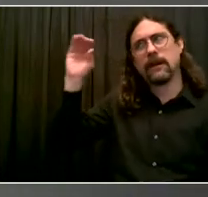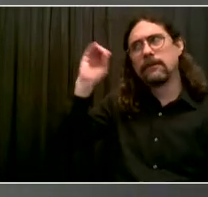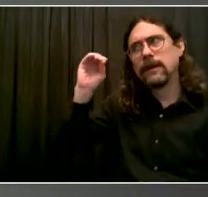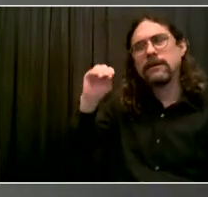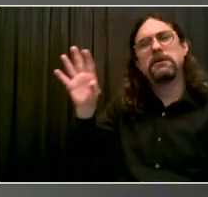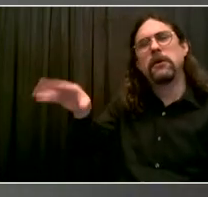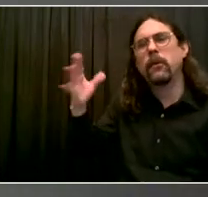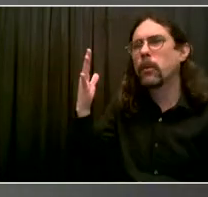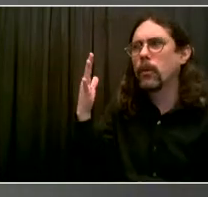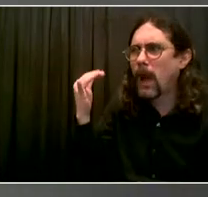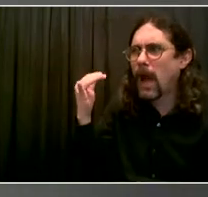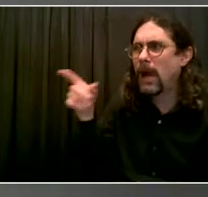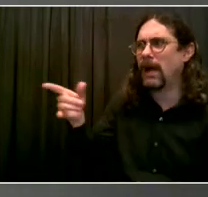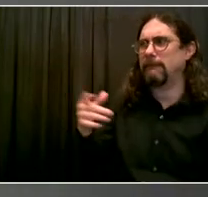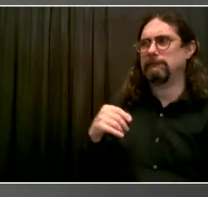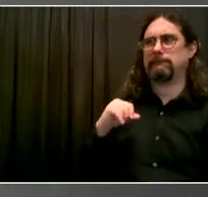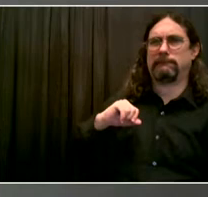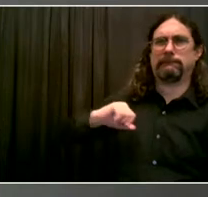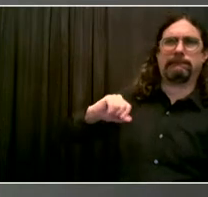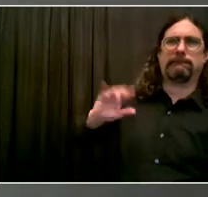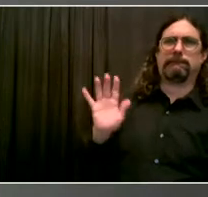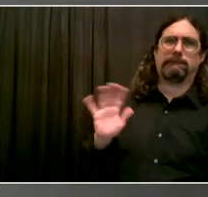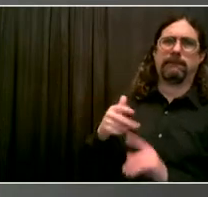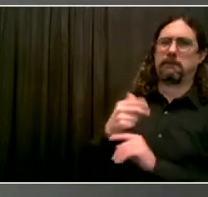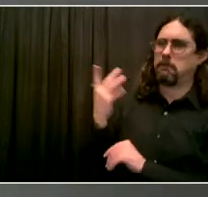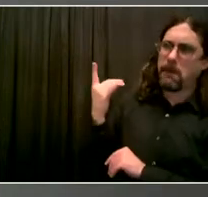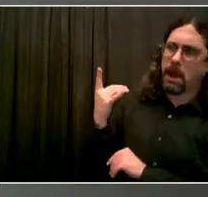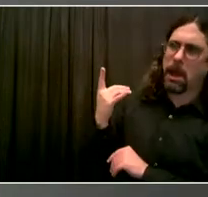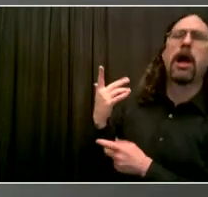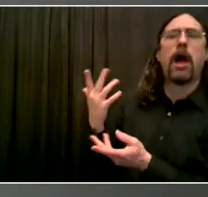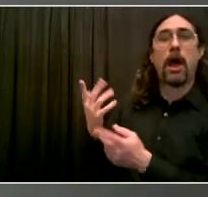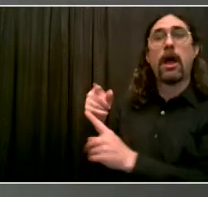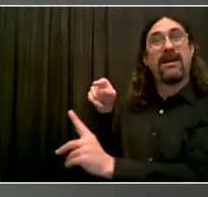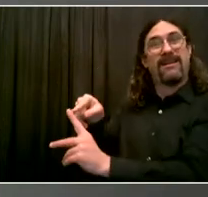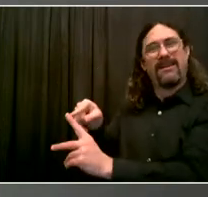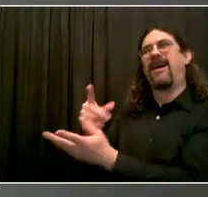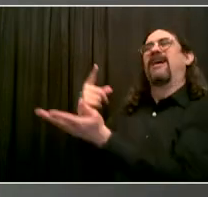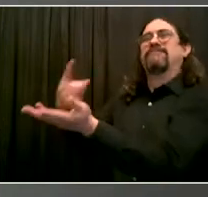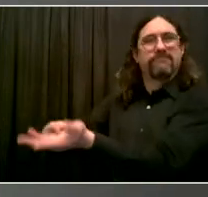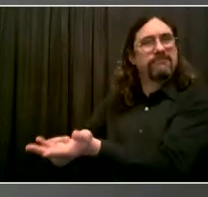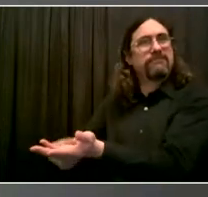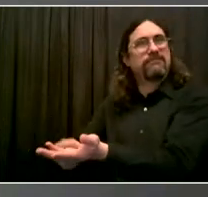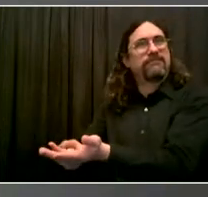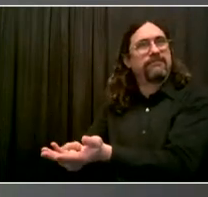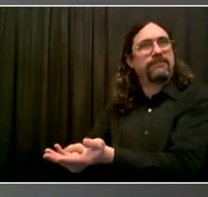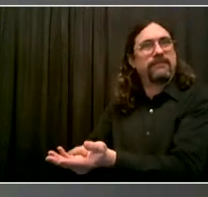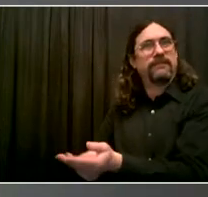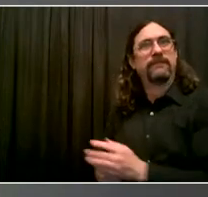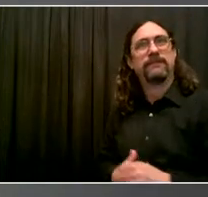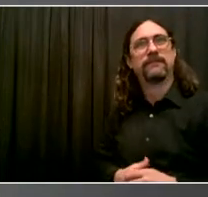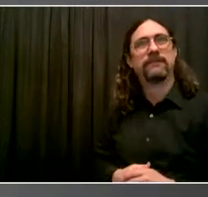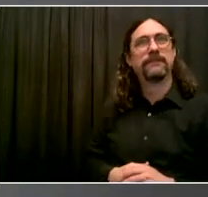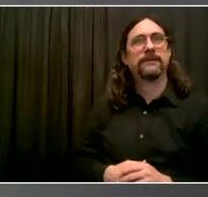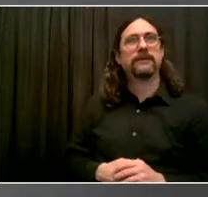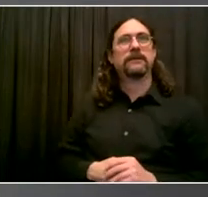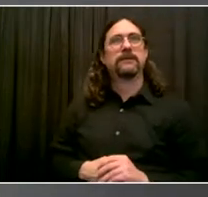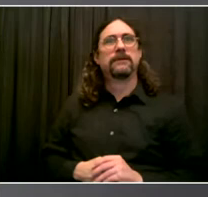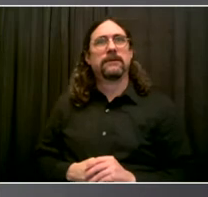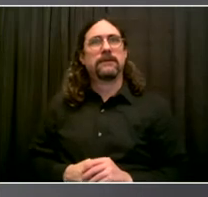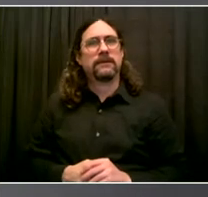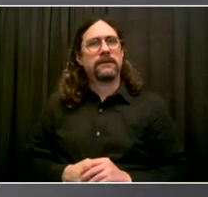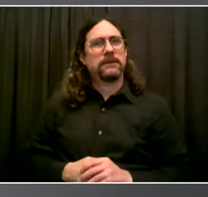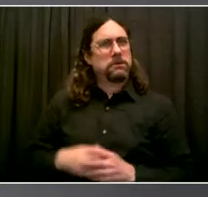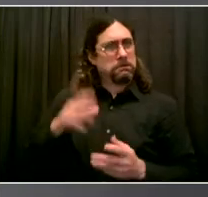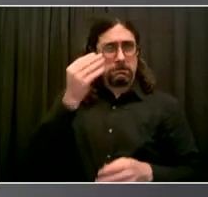if you ask it in a completely open way, people will tell you what the issue is for them. And I listen to that